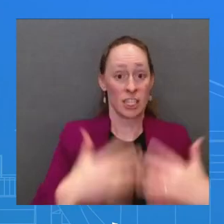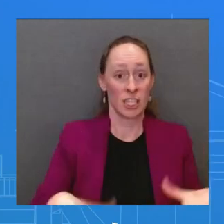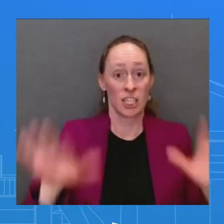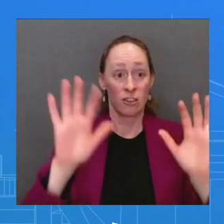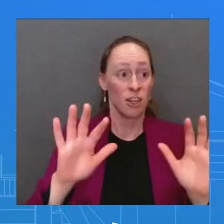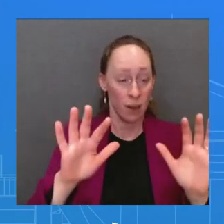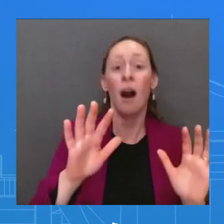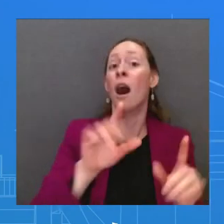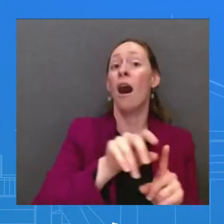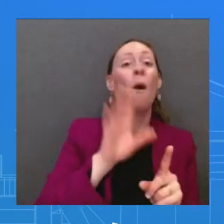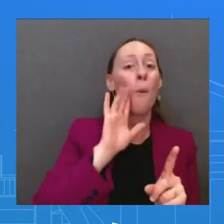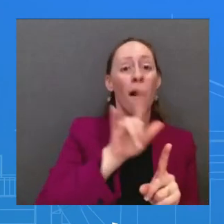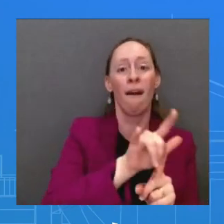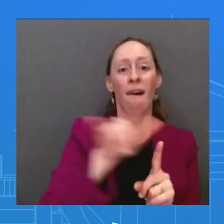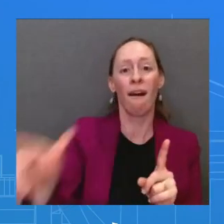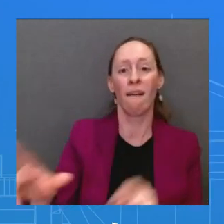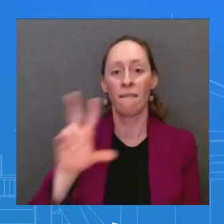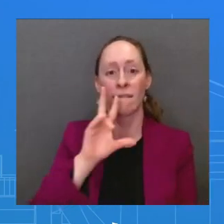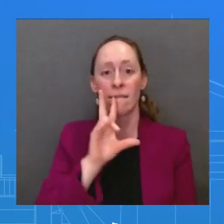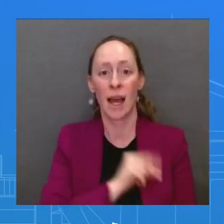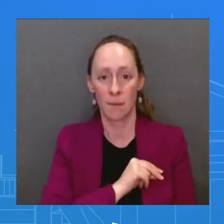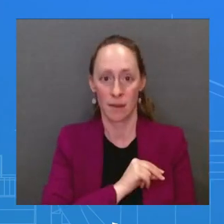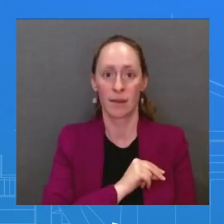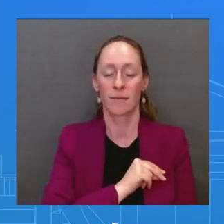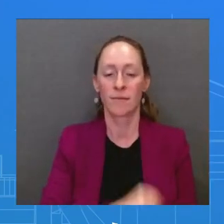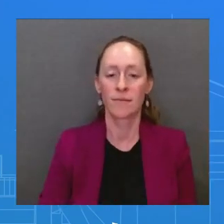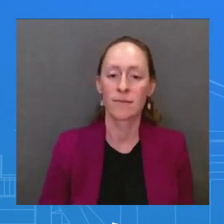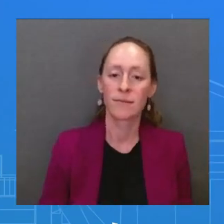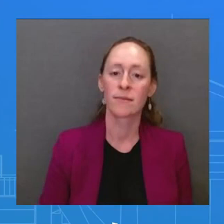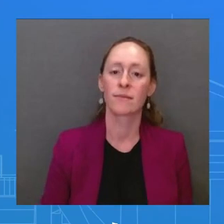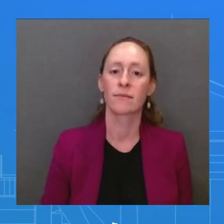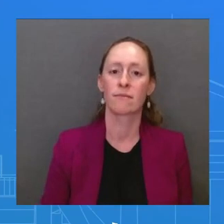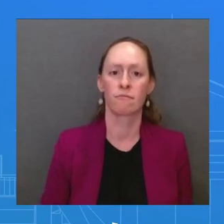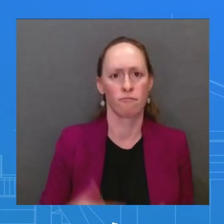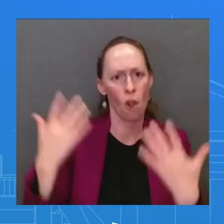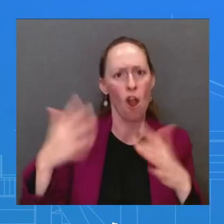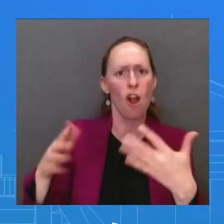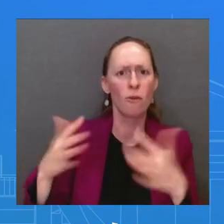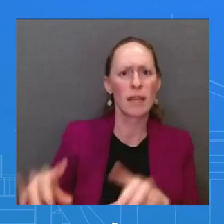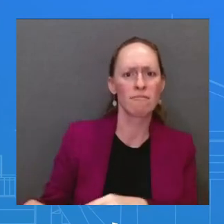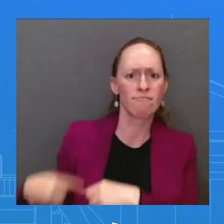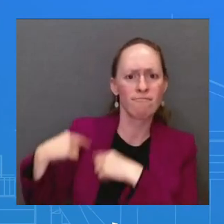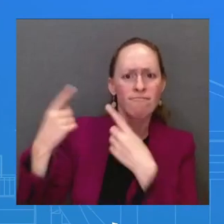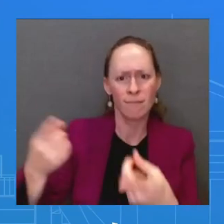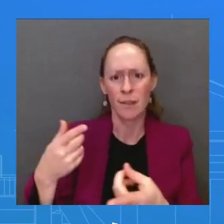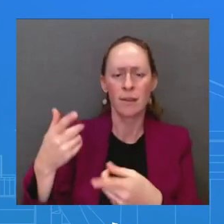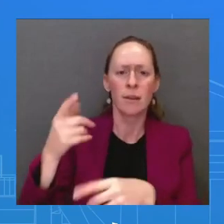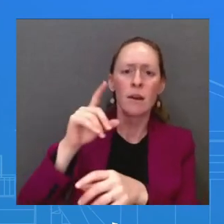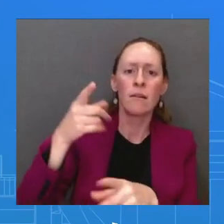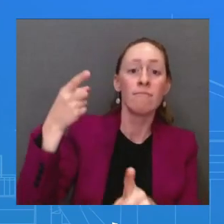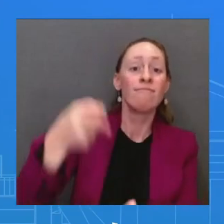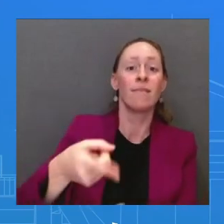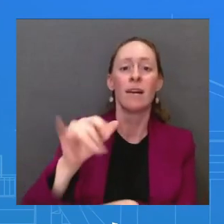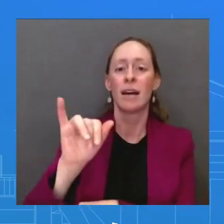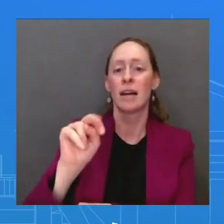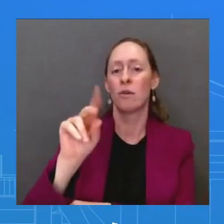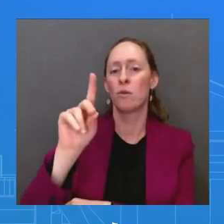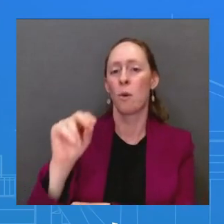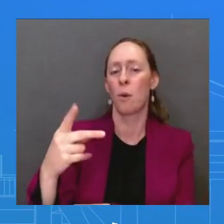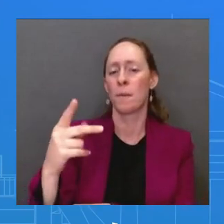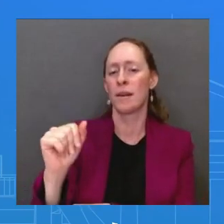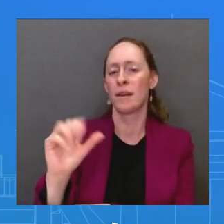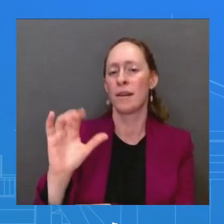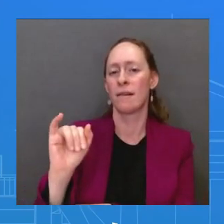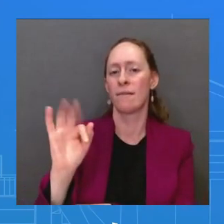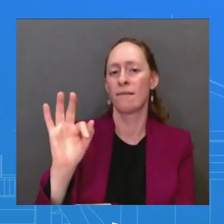in the Indo-Pacific just this year, this visit is a remarkable step in the strengthening of our diplomatic ties, and it